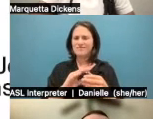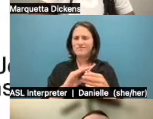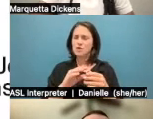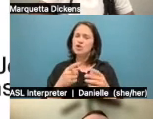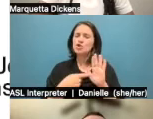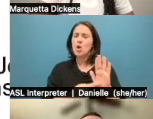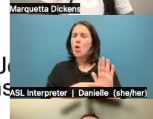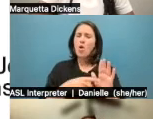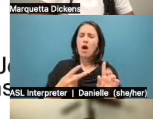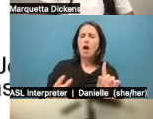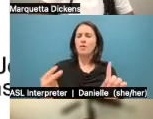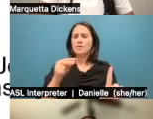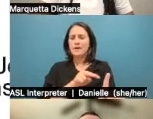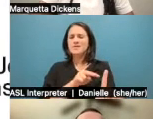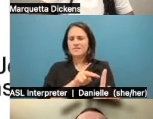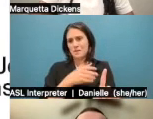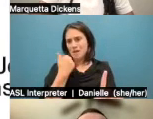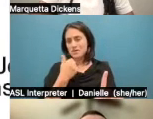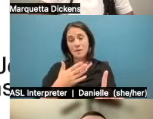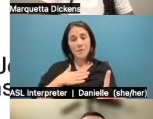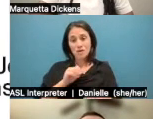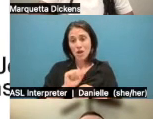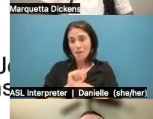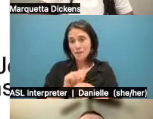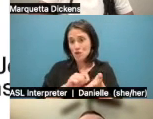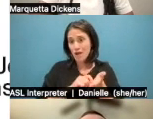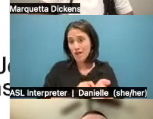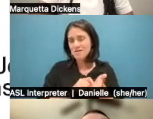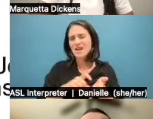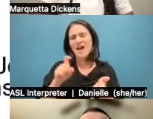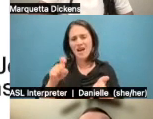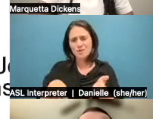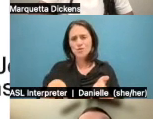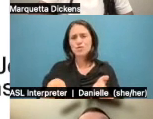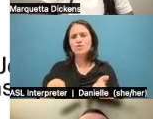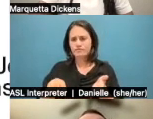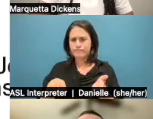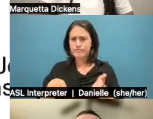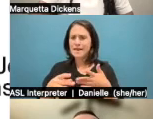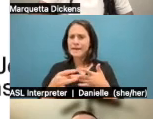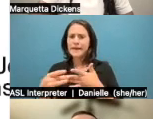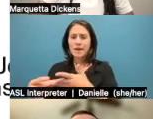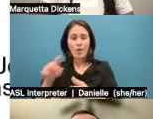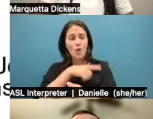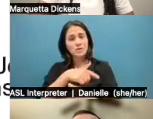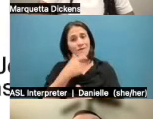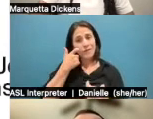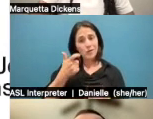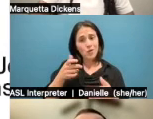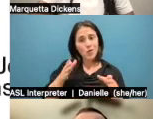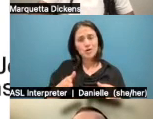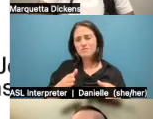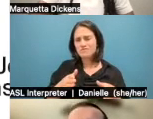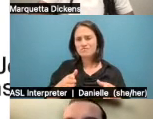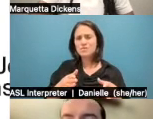new and understanding. So my job as a journalist is to take readers and viewers where they've never been before. I don't want to write the story that the Washington